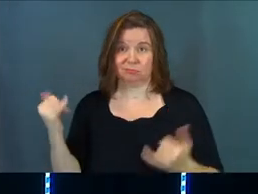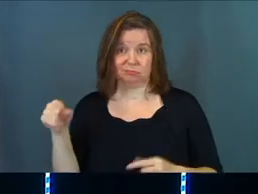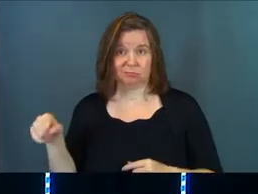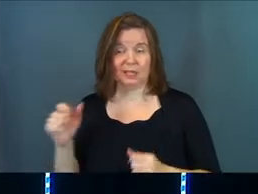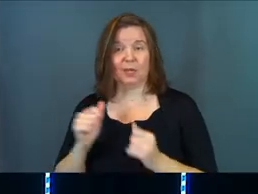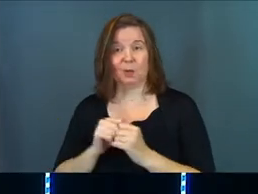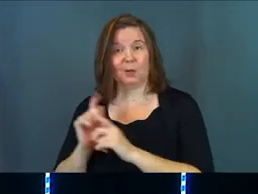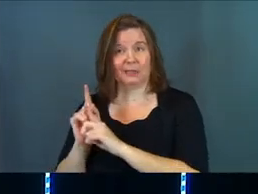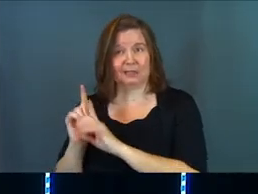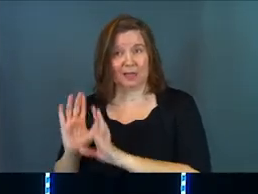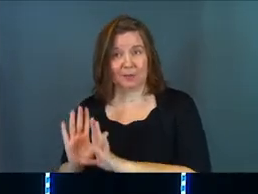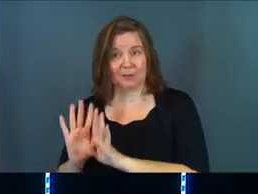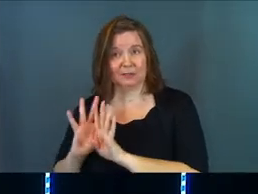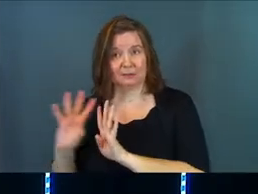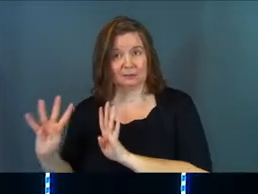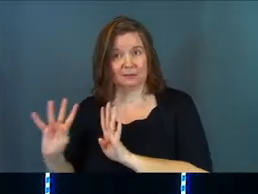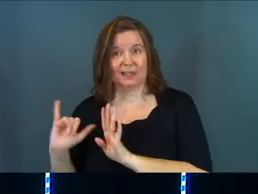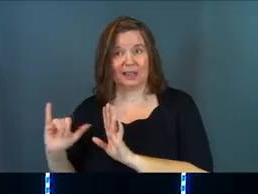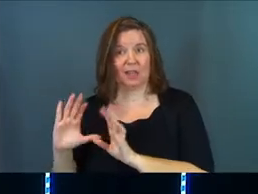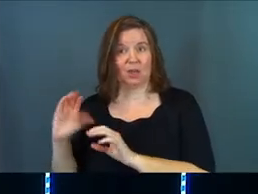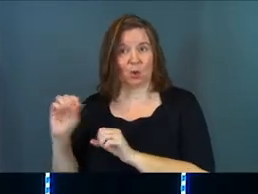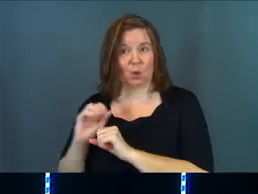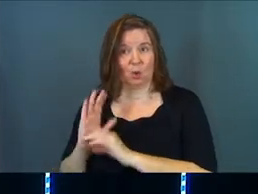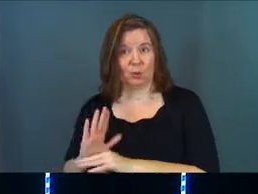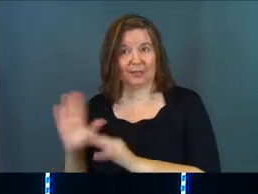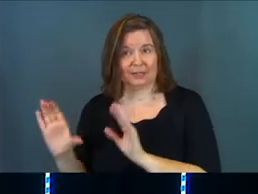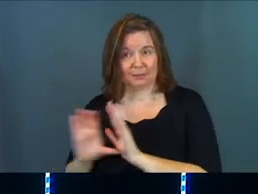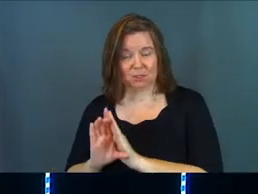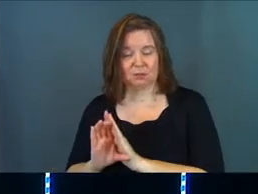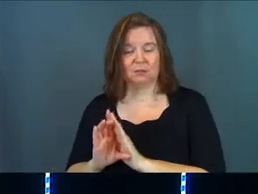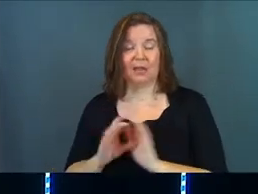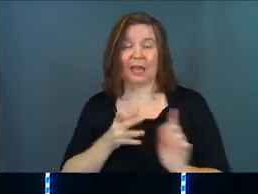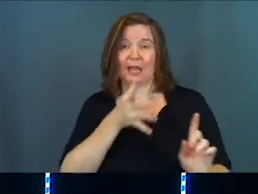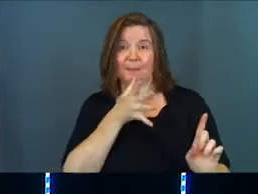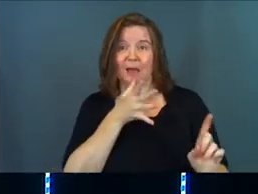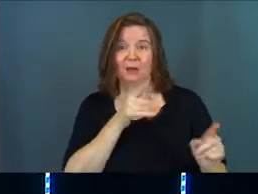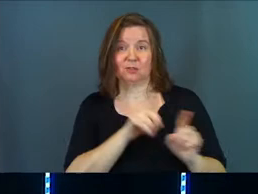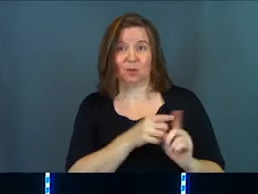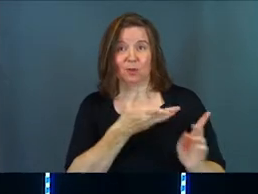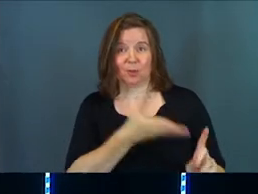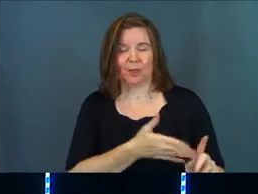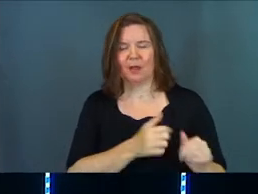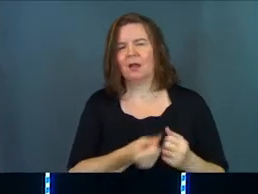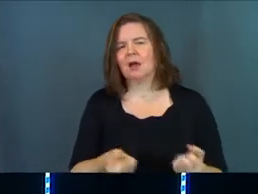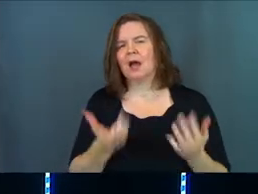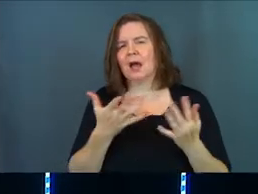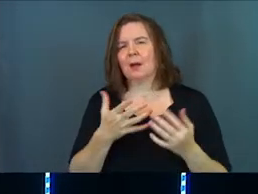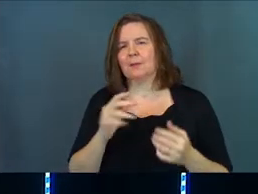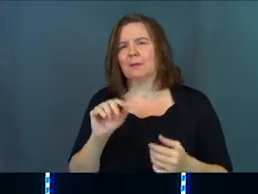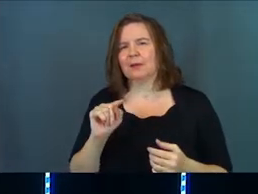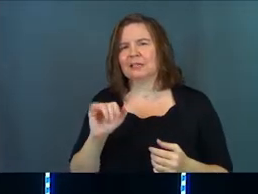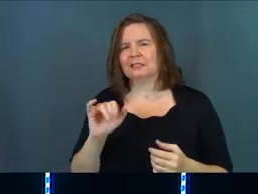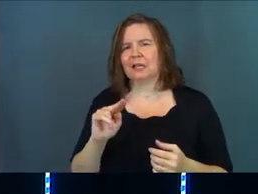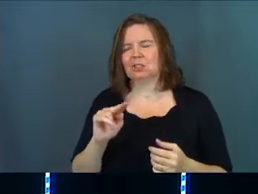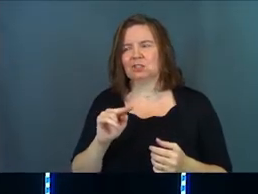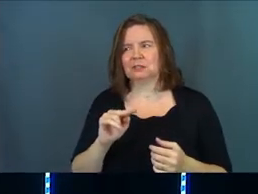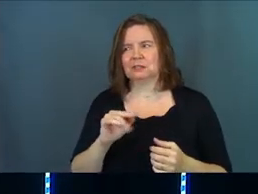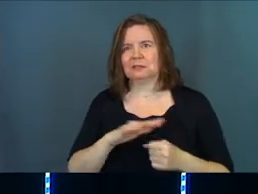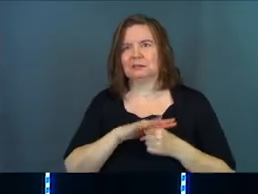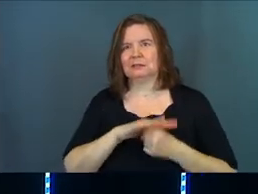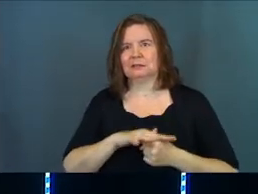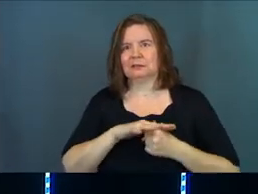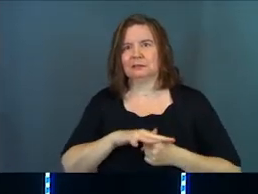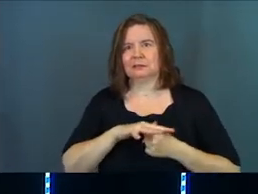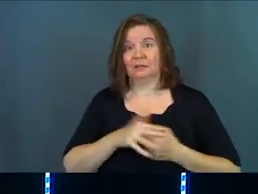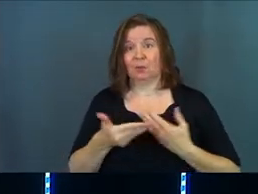He's there with his disciples, essentially like his coworkers in this picture. And his mom is also there. How much tension is in the room